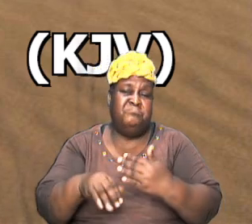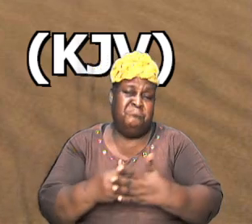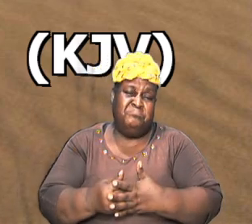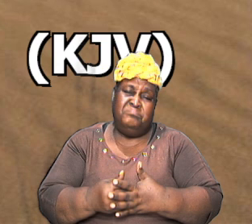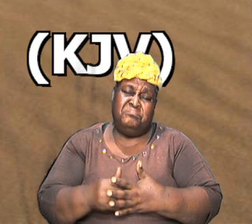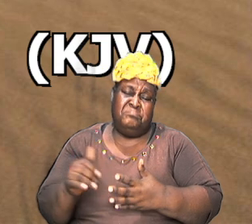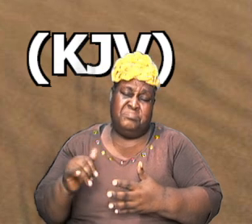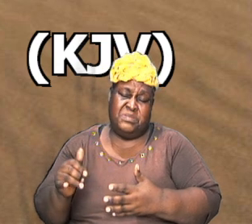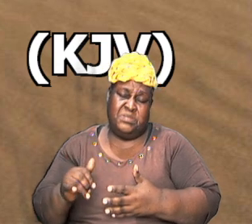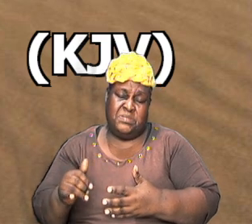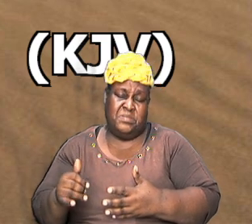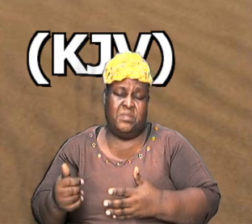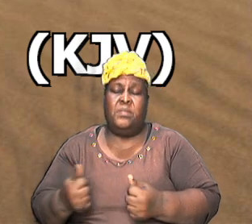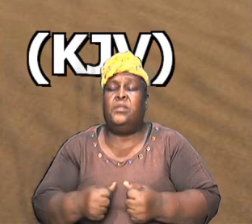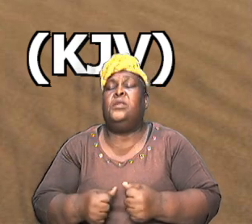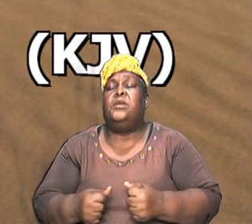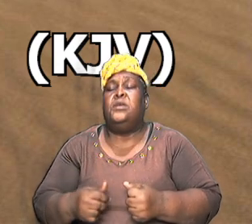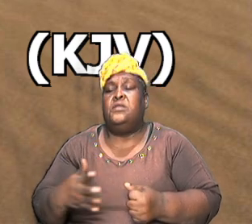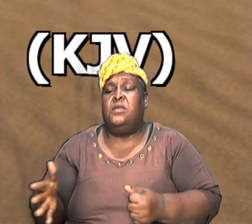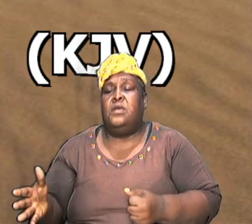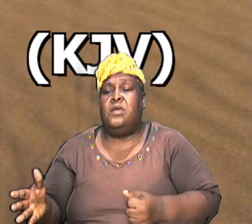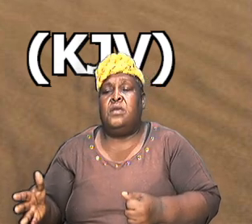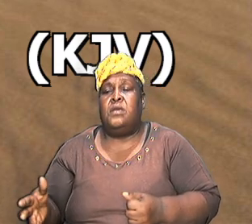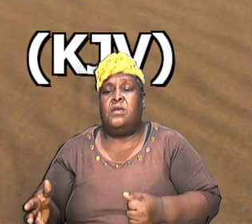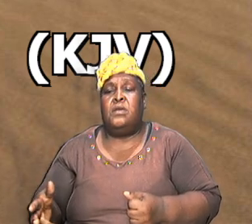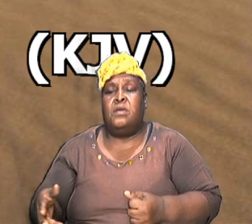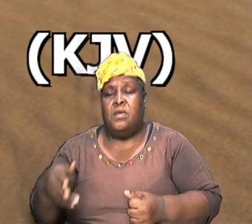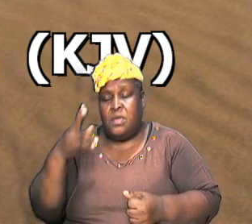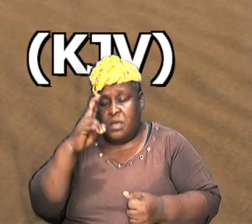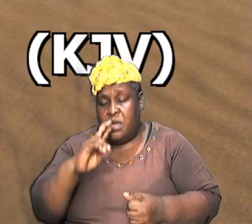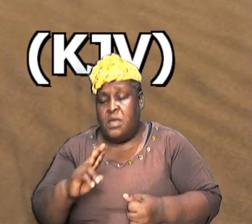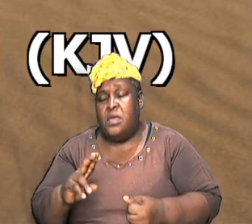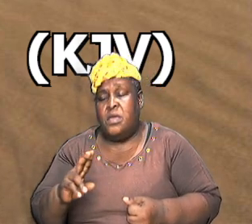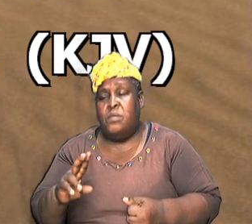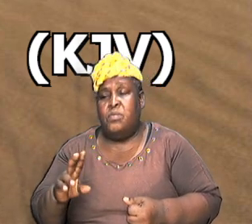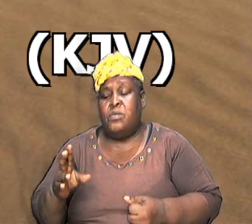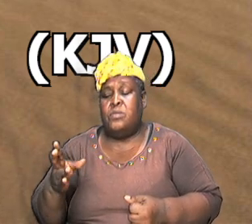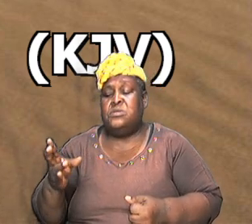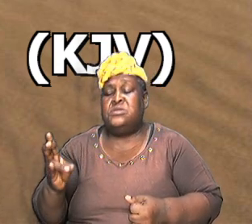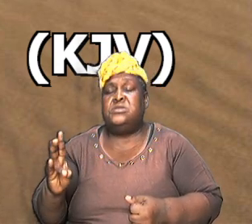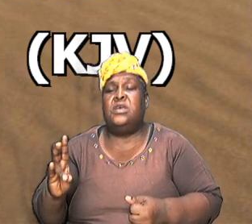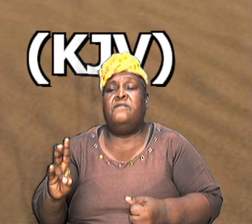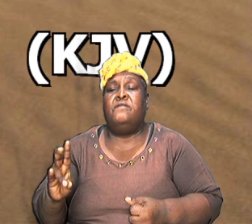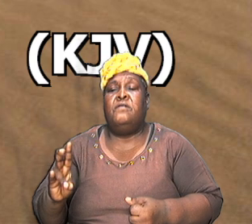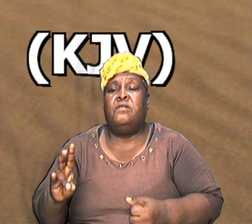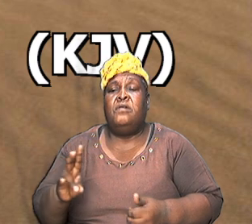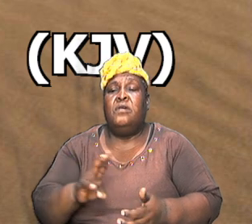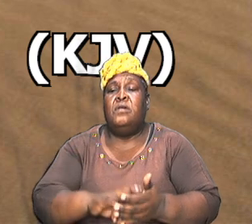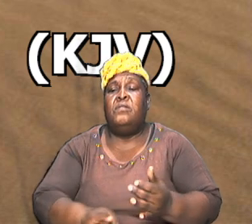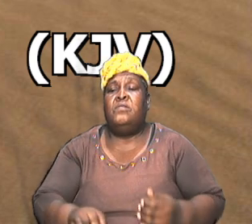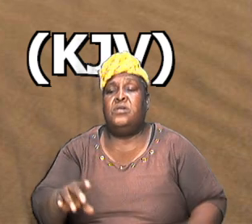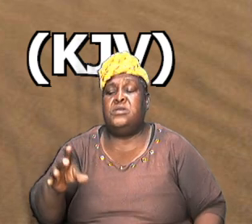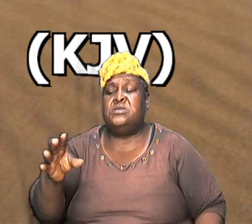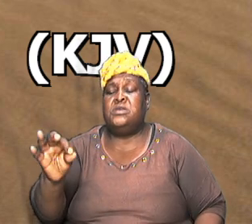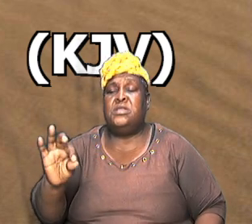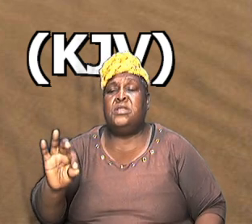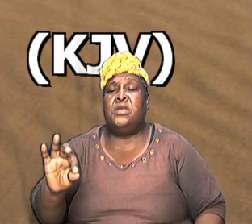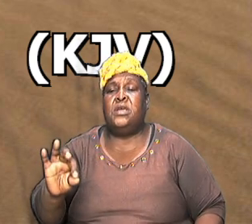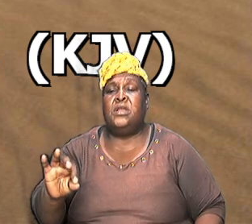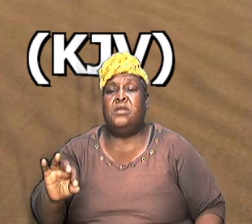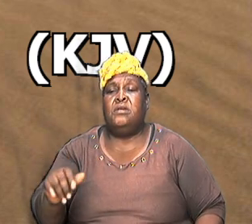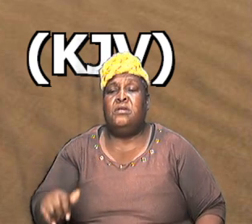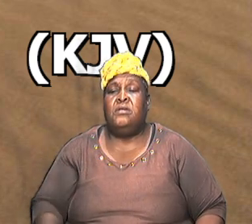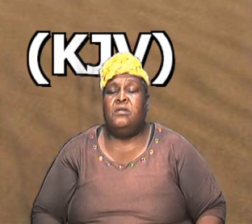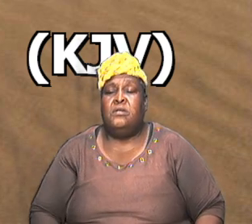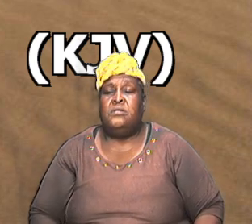cementing what we have said before the other one is Hebrews 7 you can just write it down Hebrews chapter 7 verses 9 and you can go all the